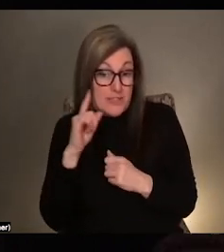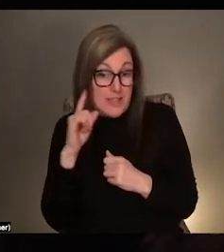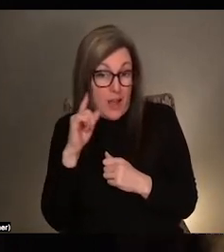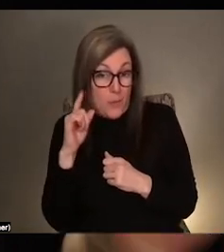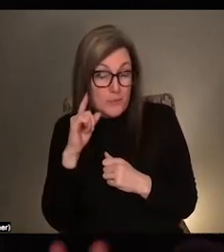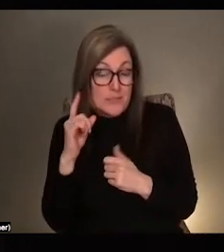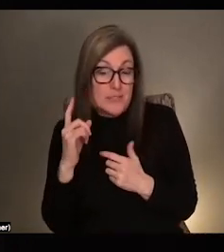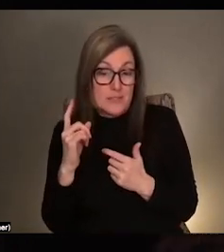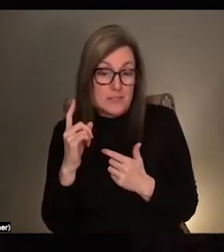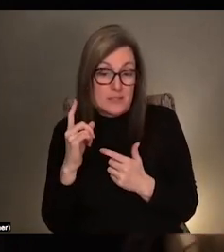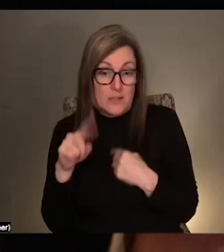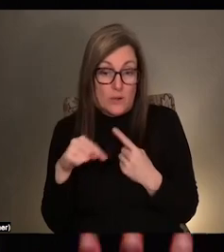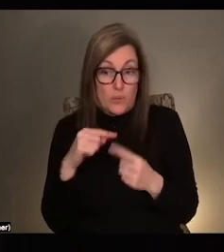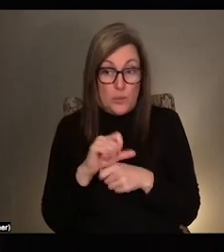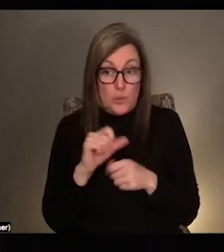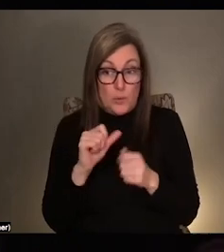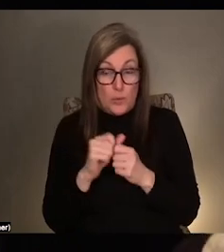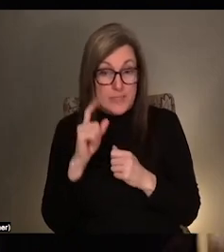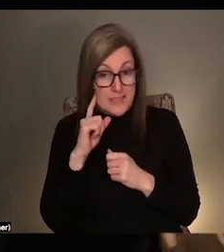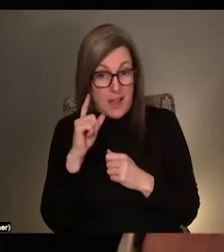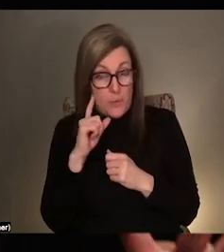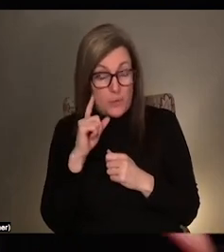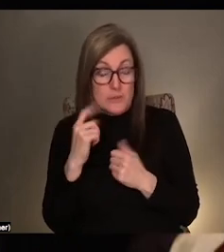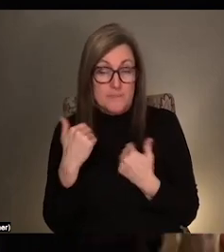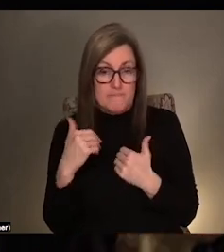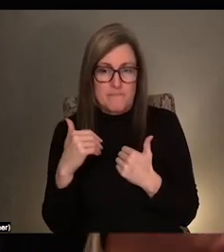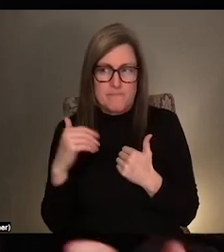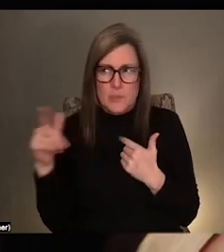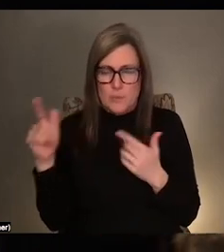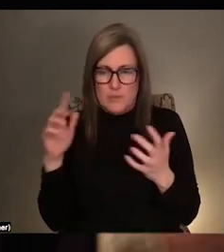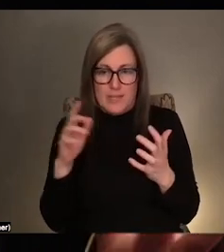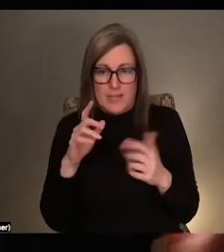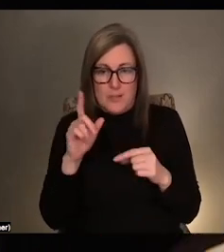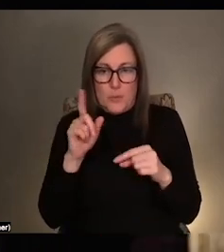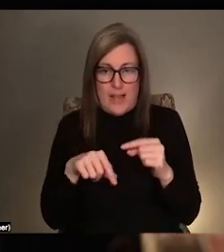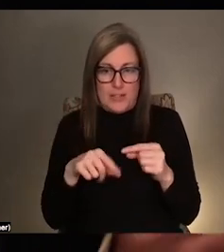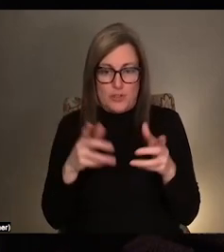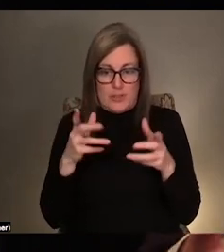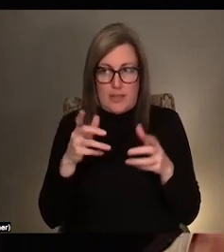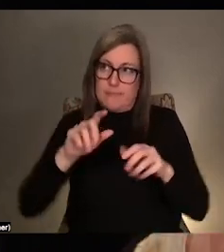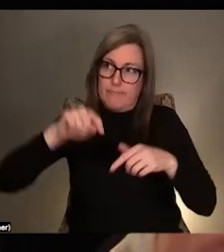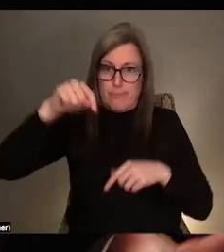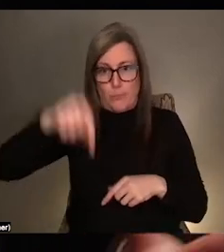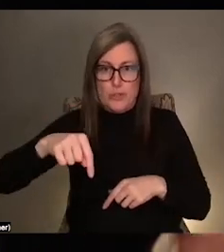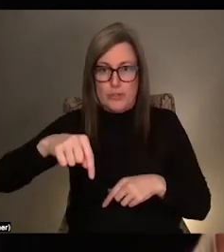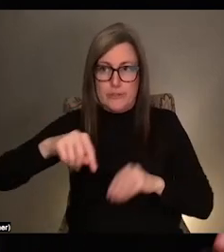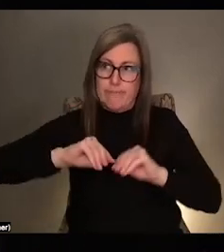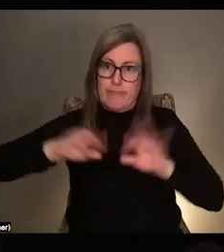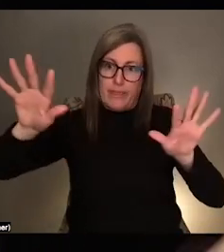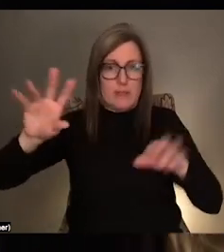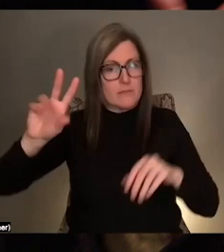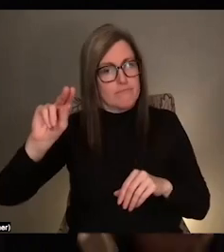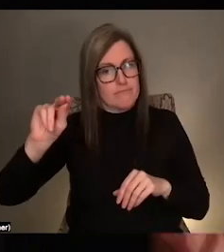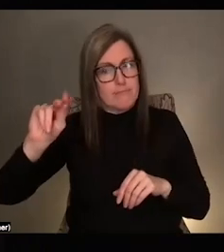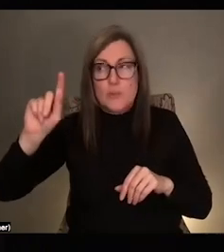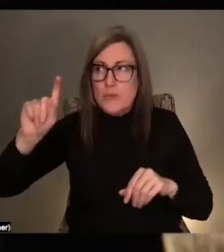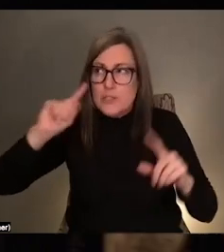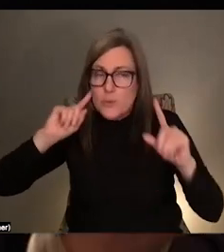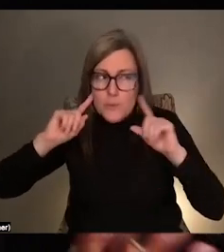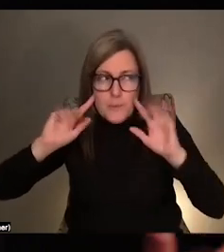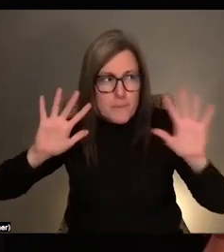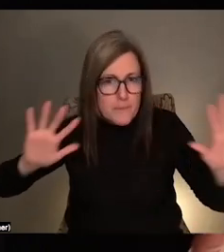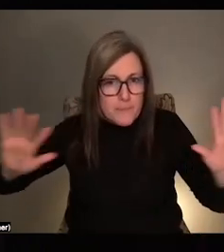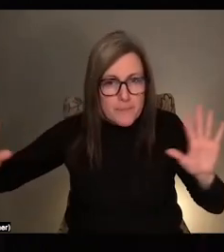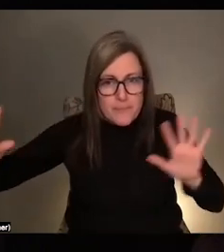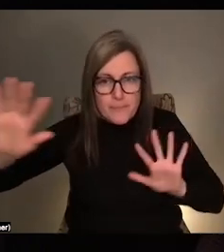when you're working with sound sculpturally, like it just like it can't just like exist. It has to have a kind of dynamic relationship